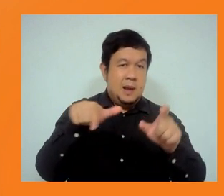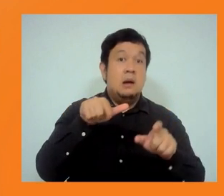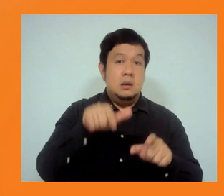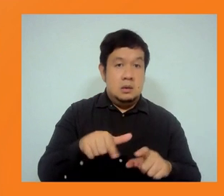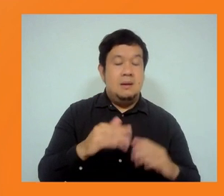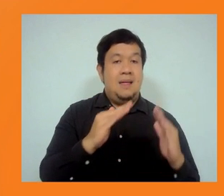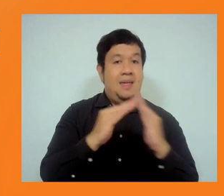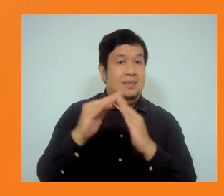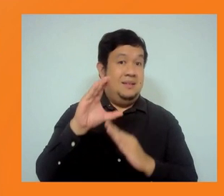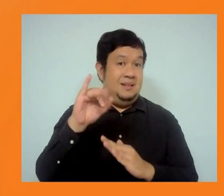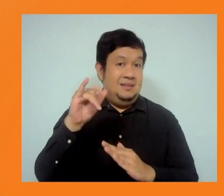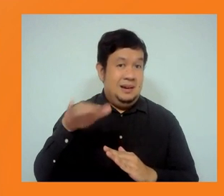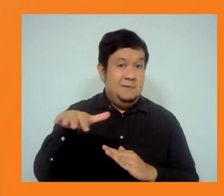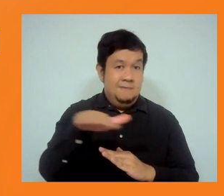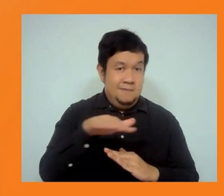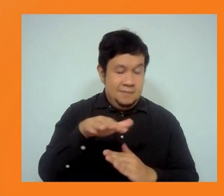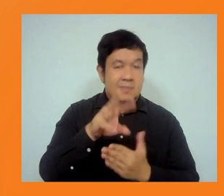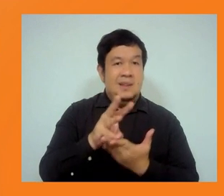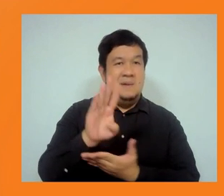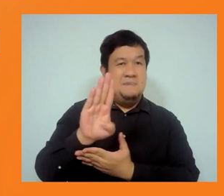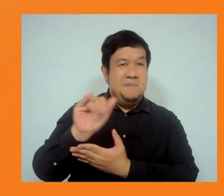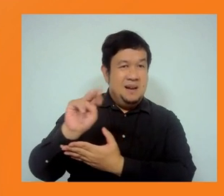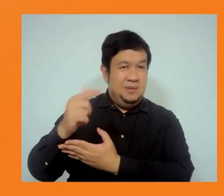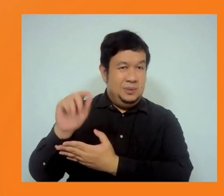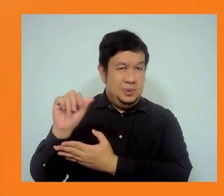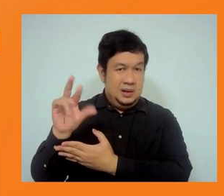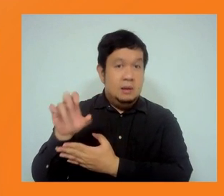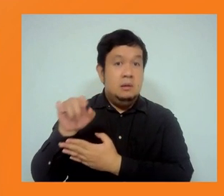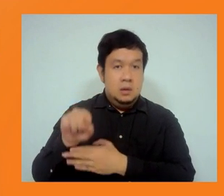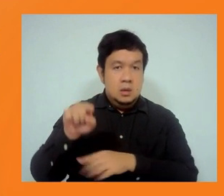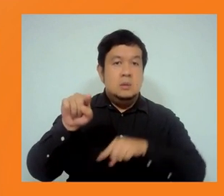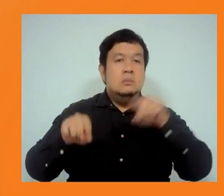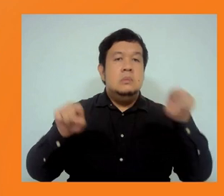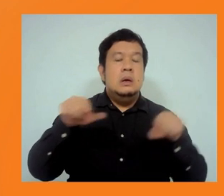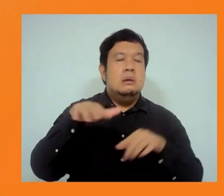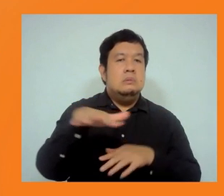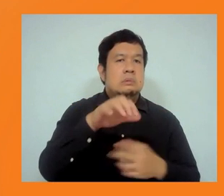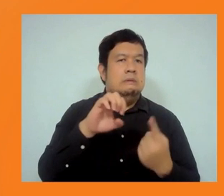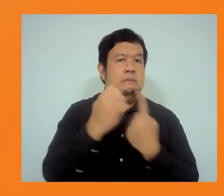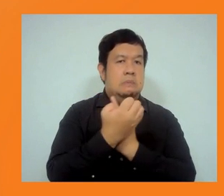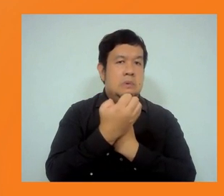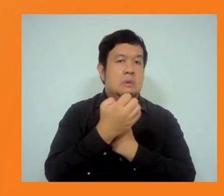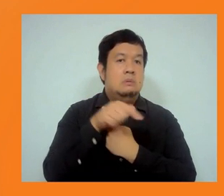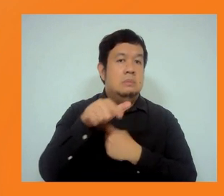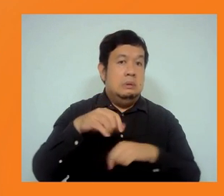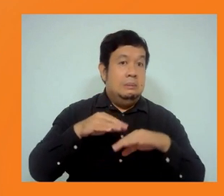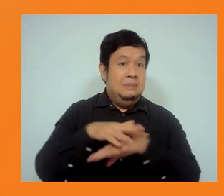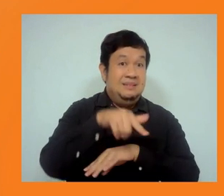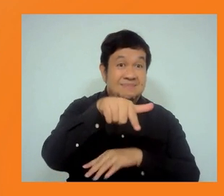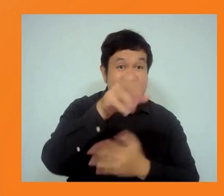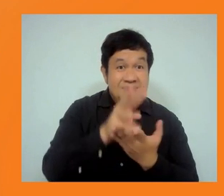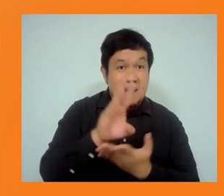diversity, biodiversity, rendering us all the more vulnerable to climate change. So